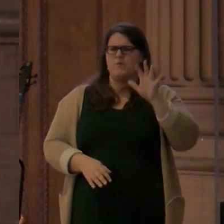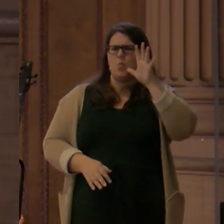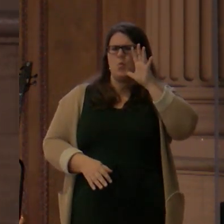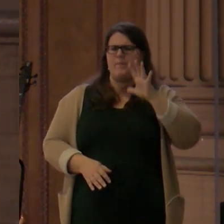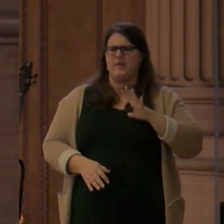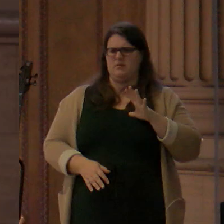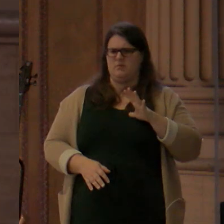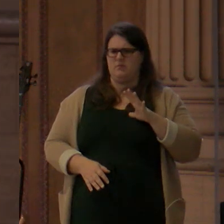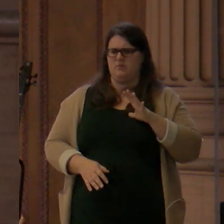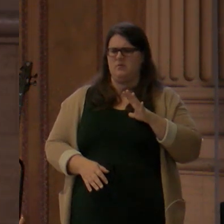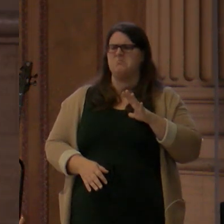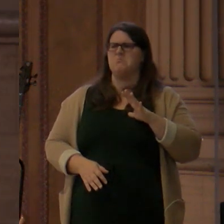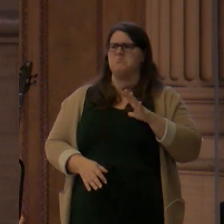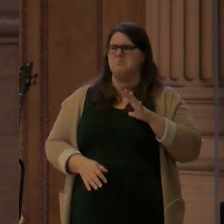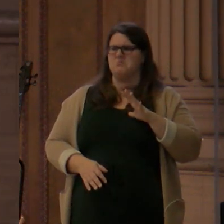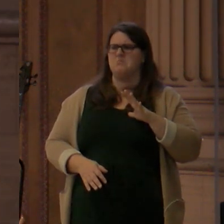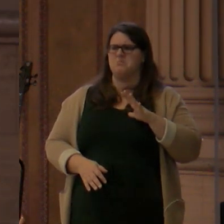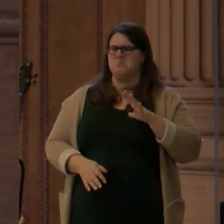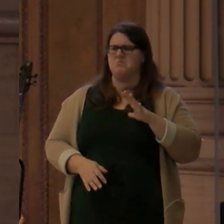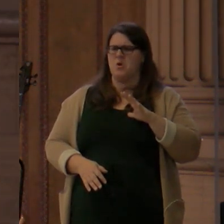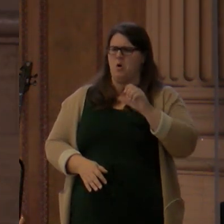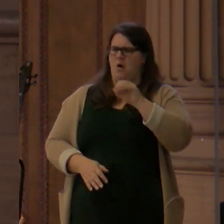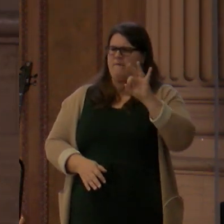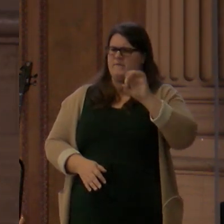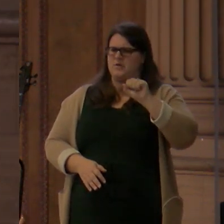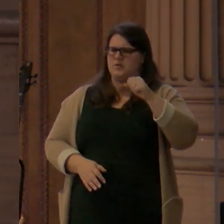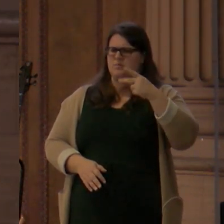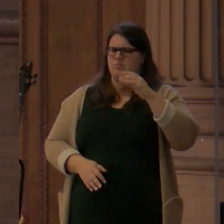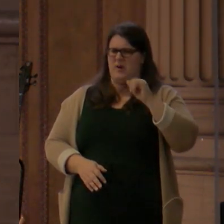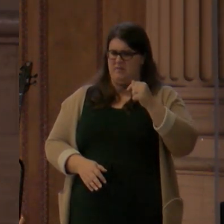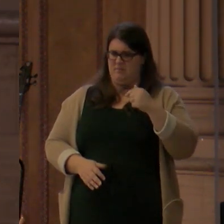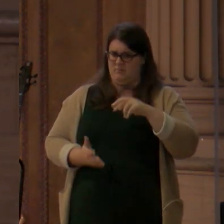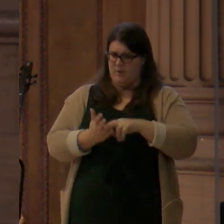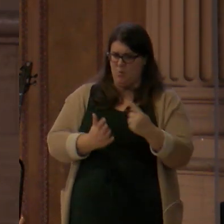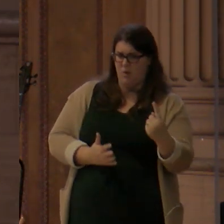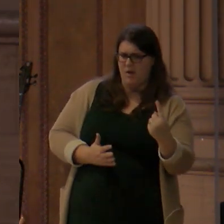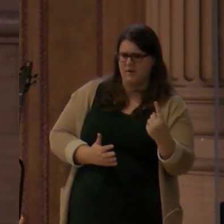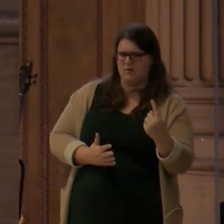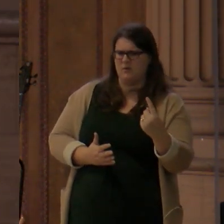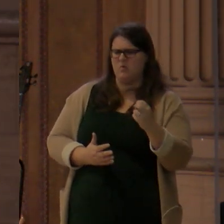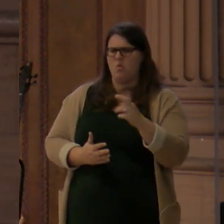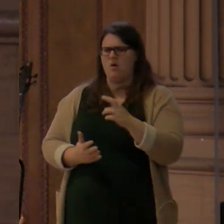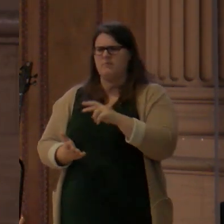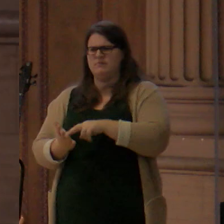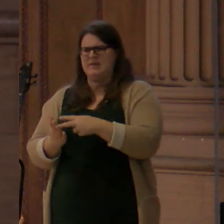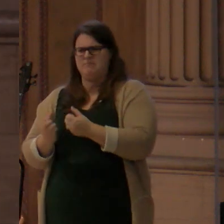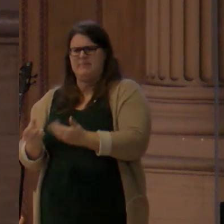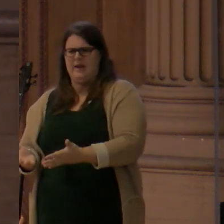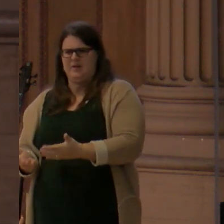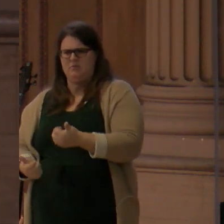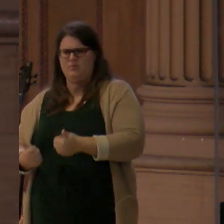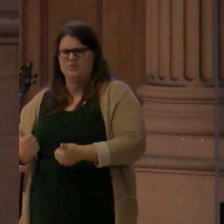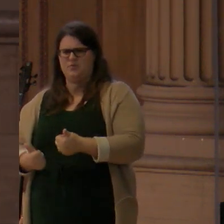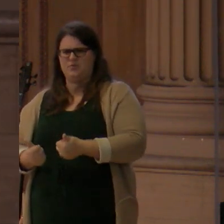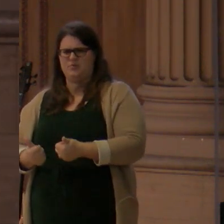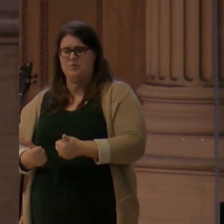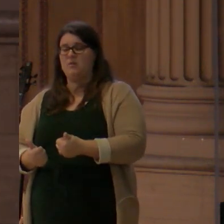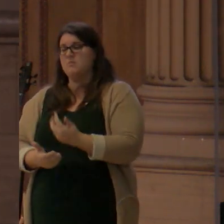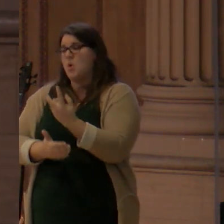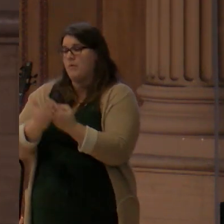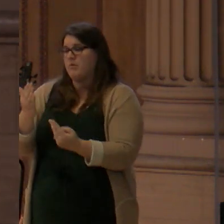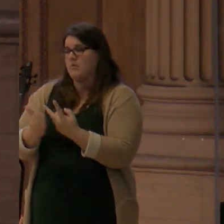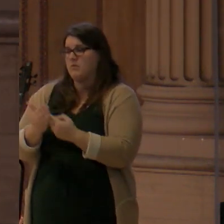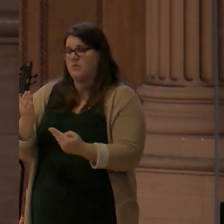both a corporate identity as well as an individual identity, both a corporate identity and an